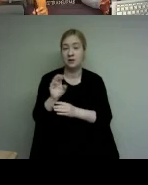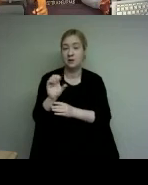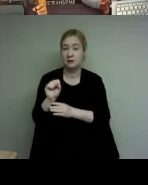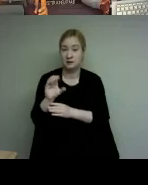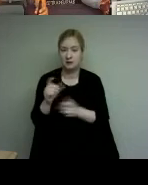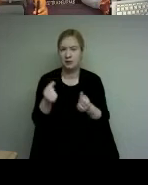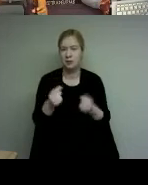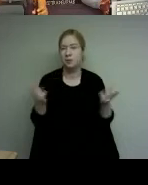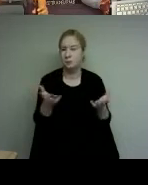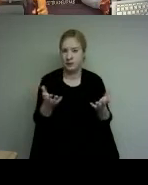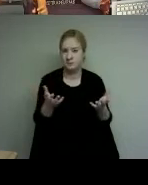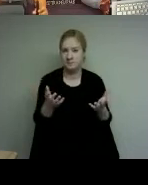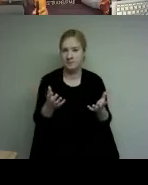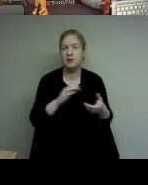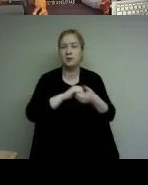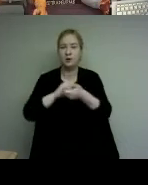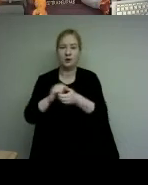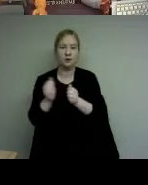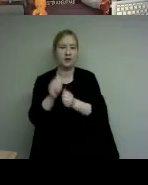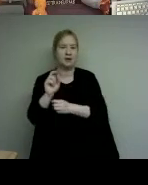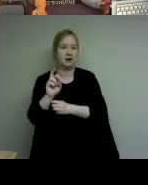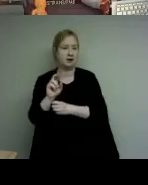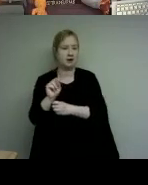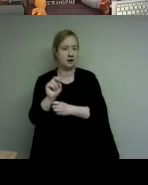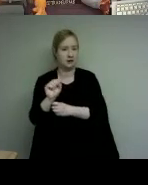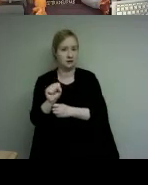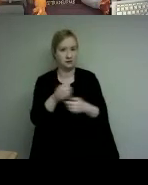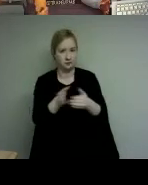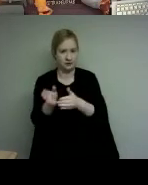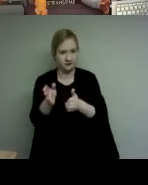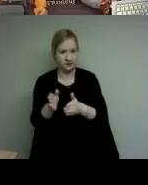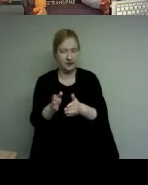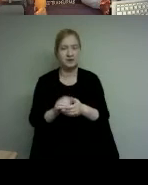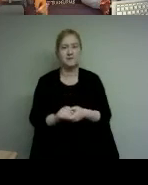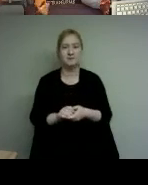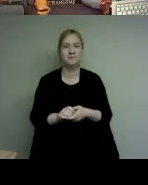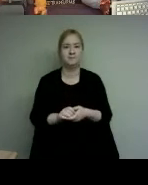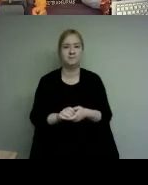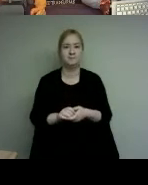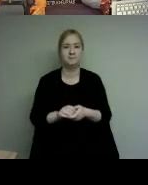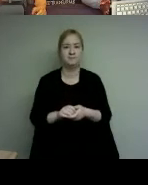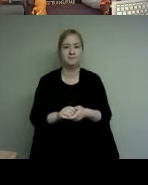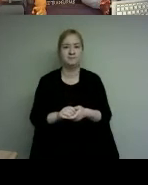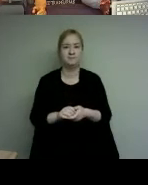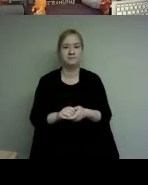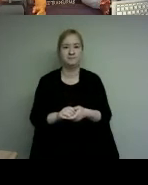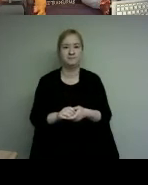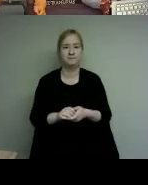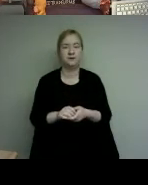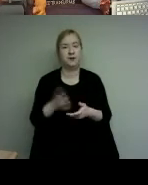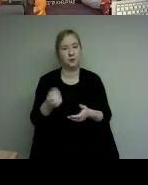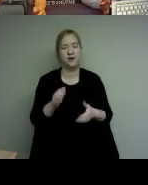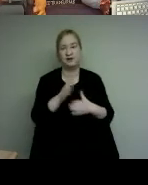has collaborated with barrett river and human or construction in a joint venture partnership so we want to share a